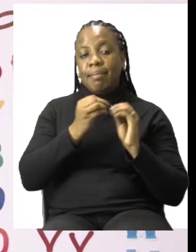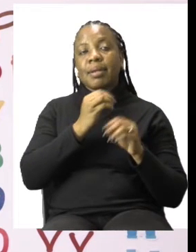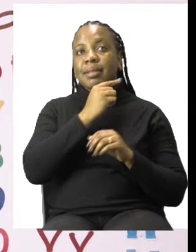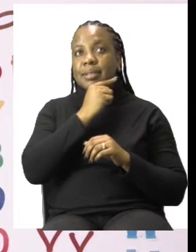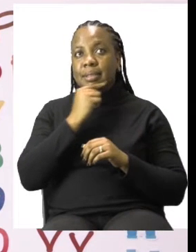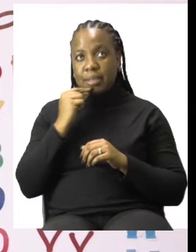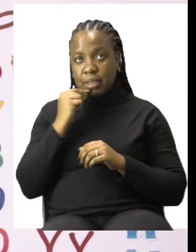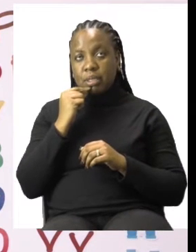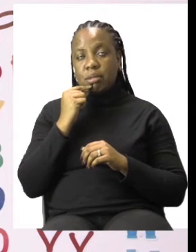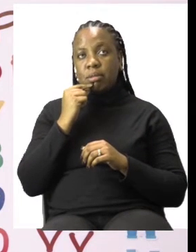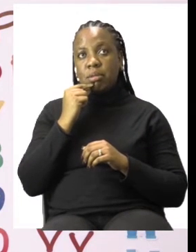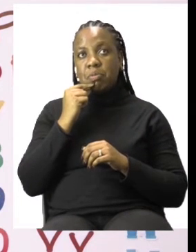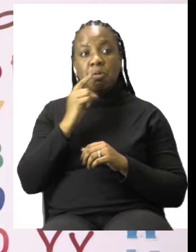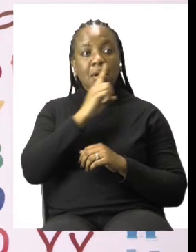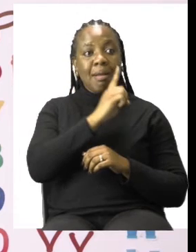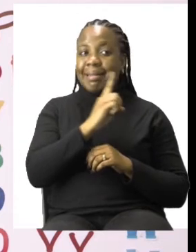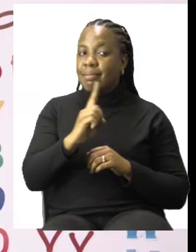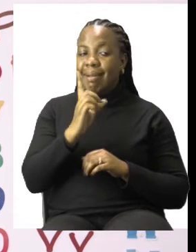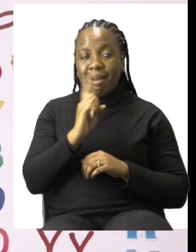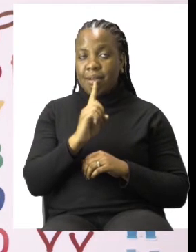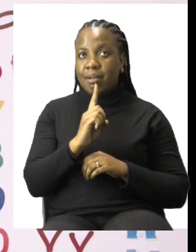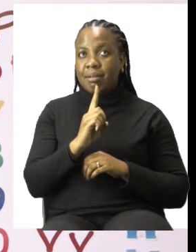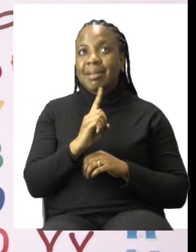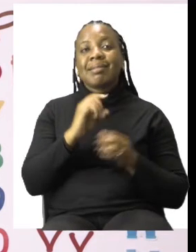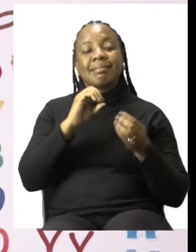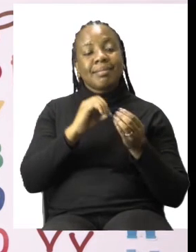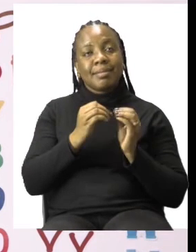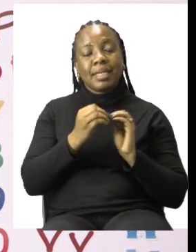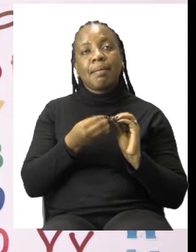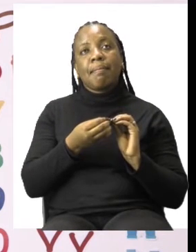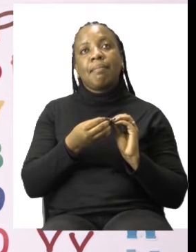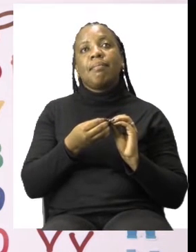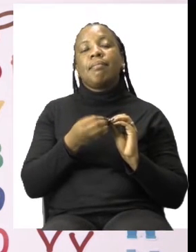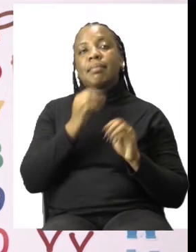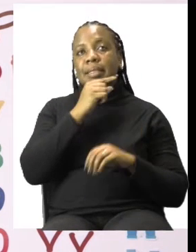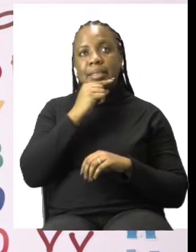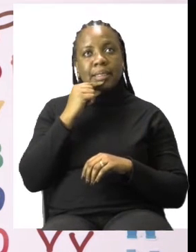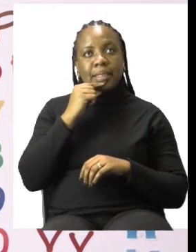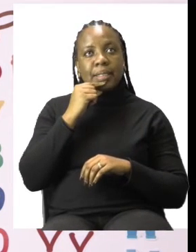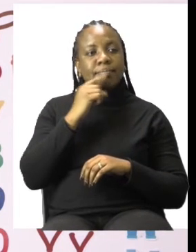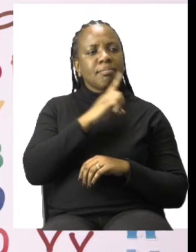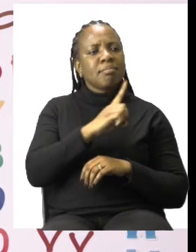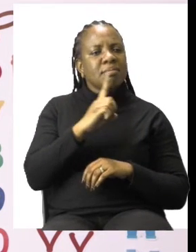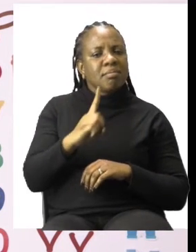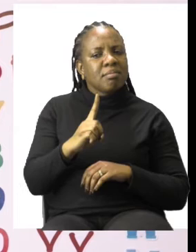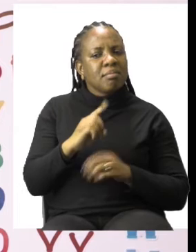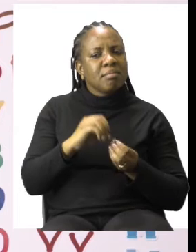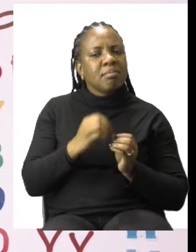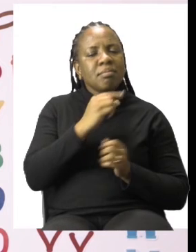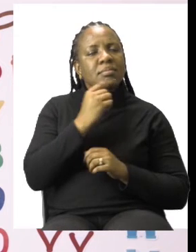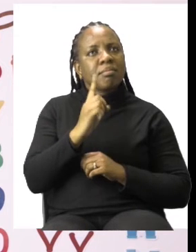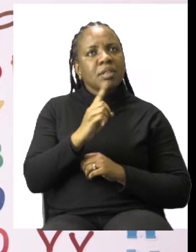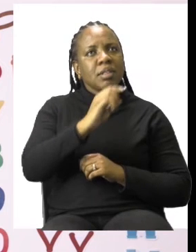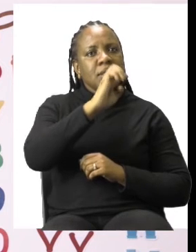We have our E starting first, a small letter. Then we move on